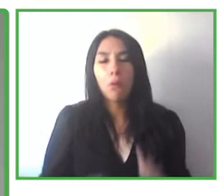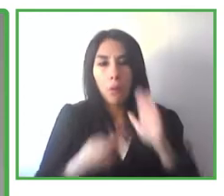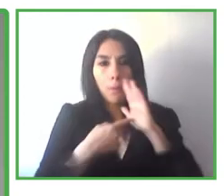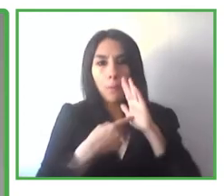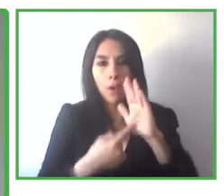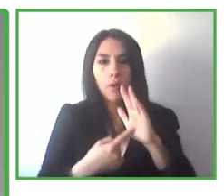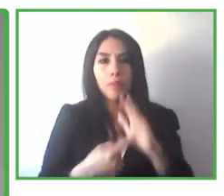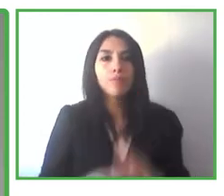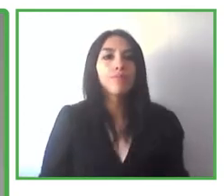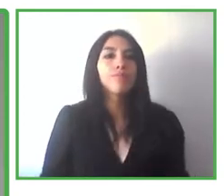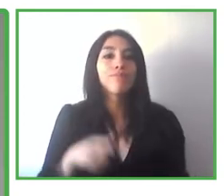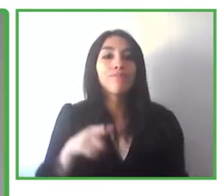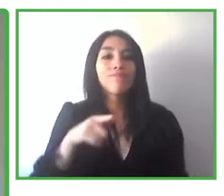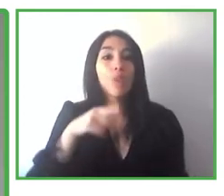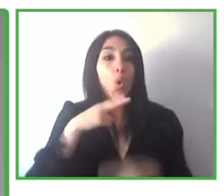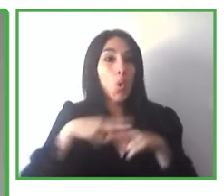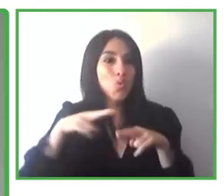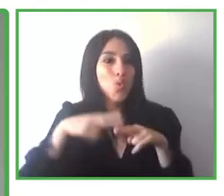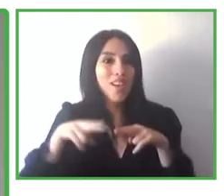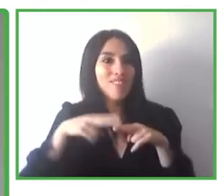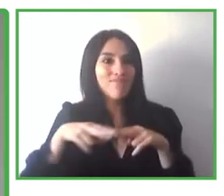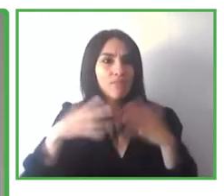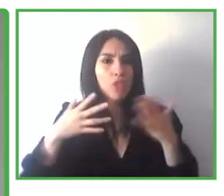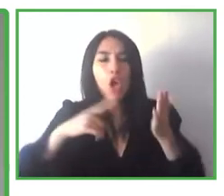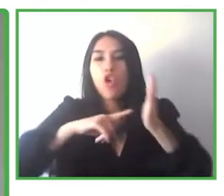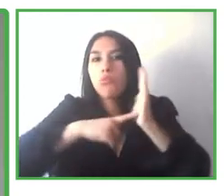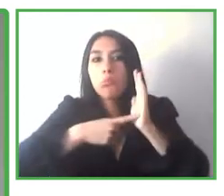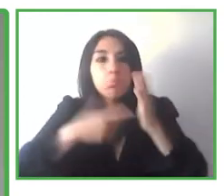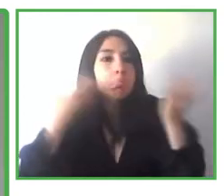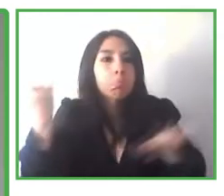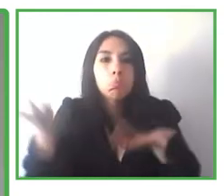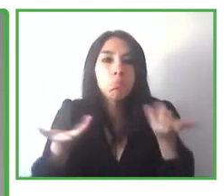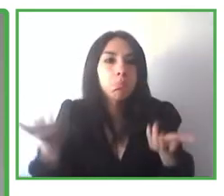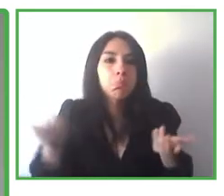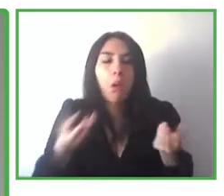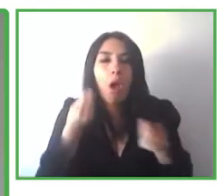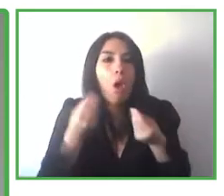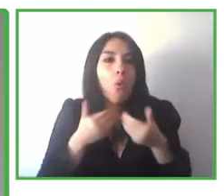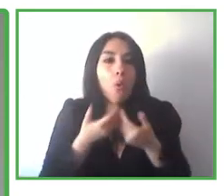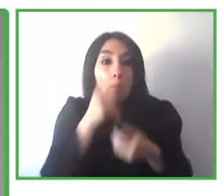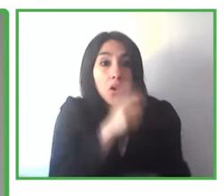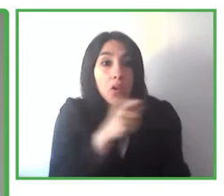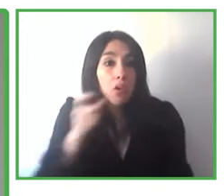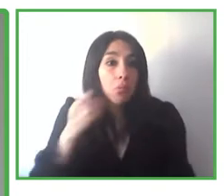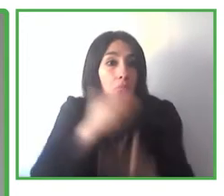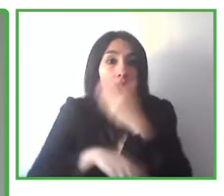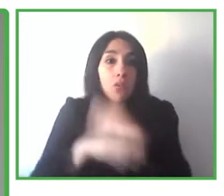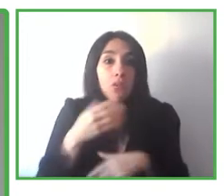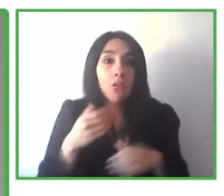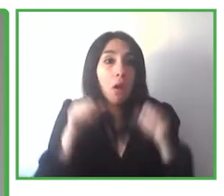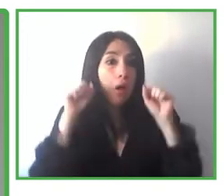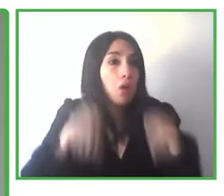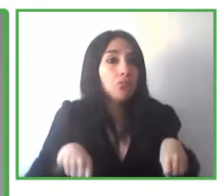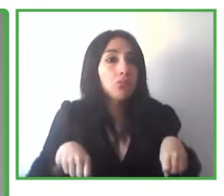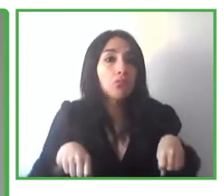to apply disruptive technologies for this to be available for